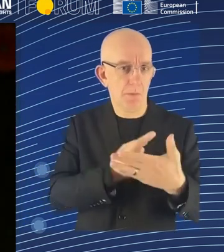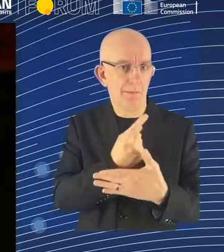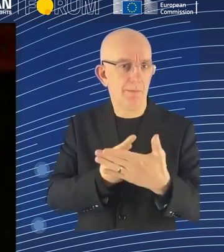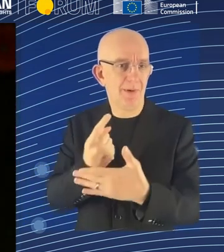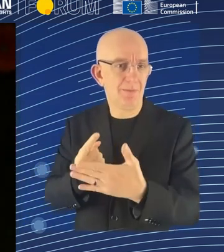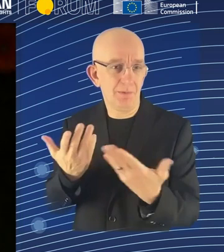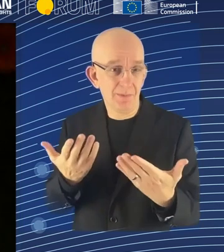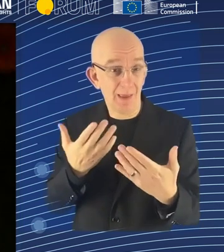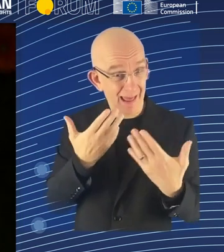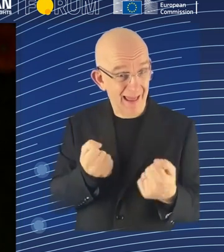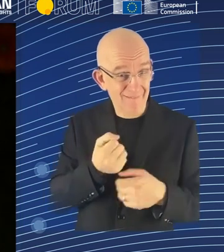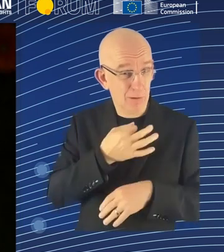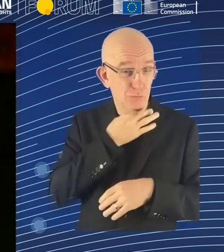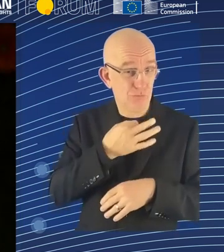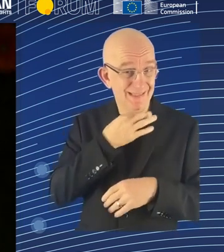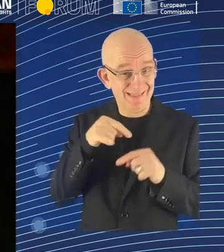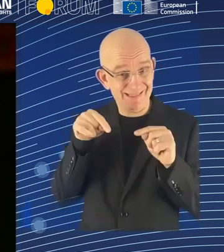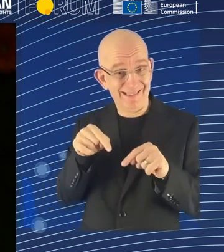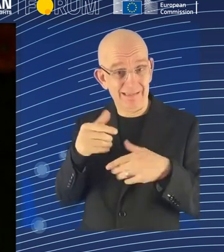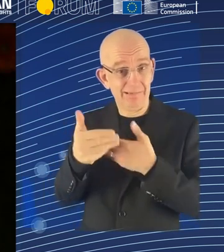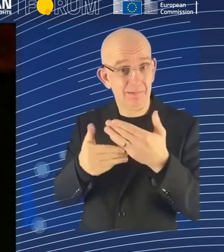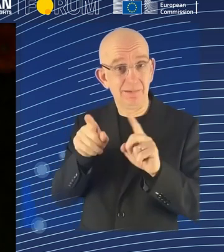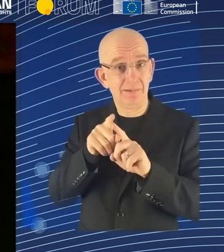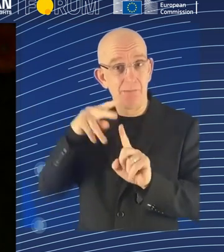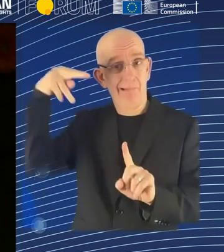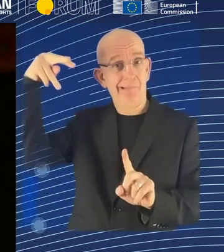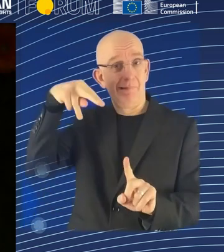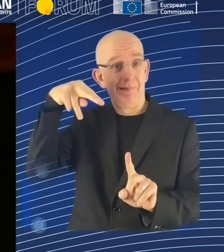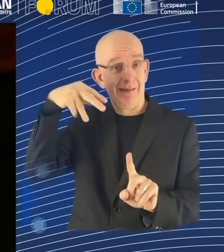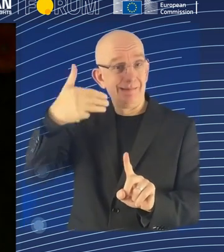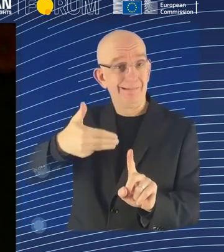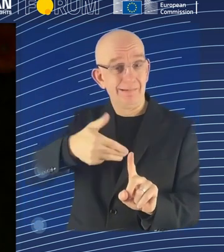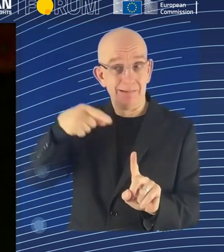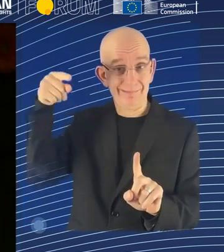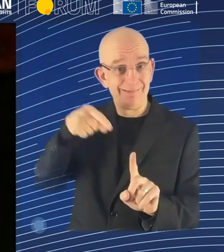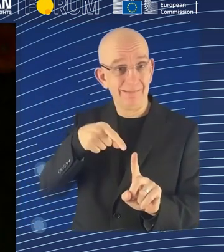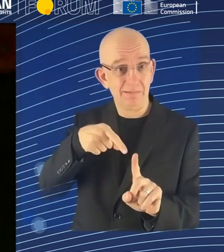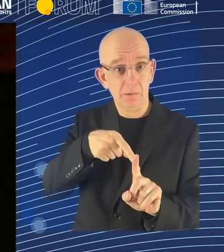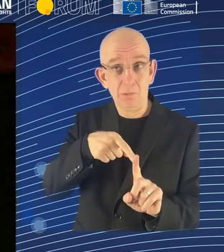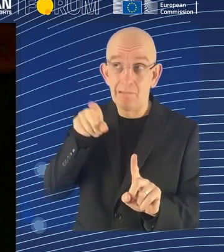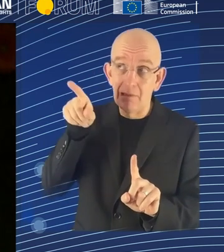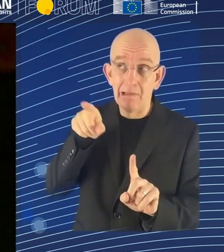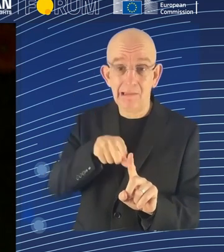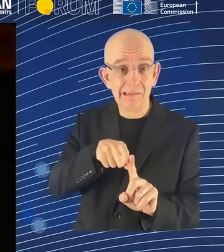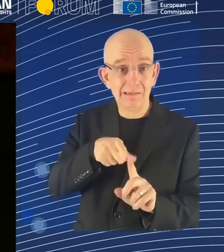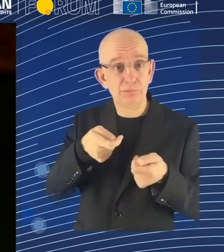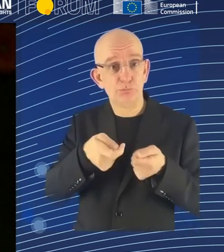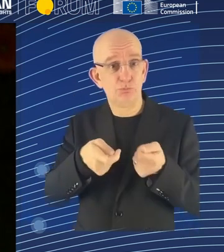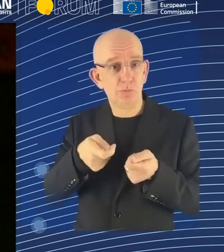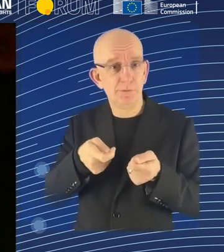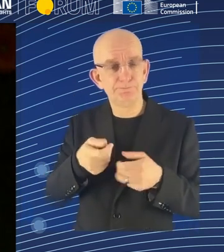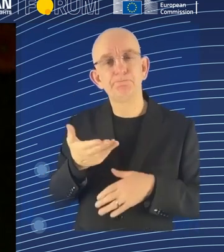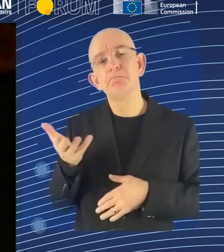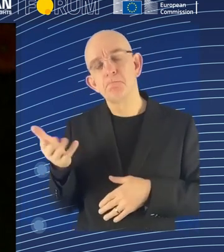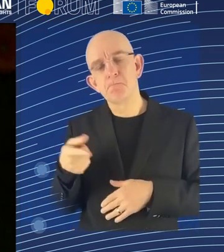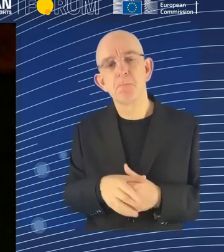when we think about global, we need to think about what is global, you know, because most of the time, globality is not really inclusive. So there